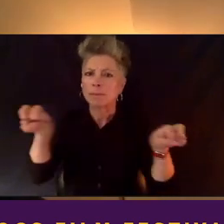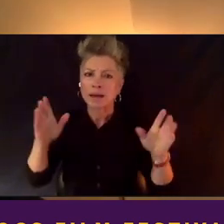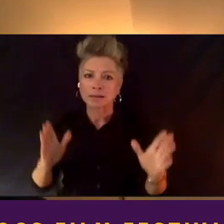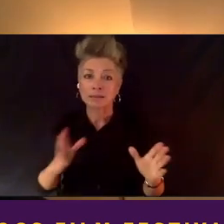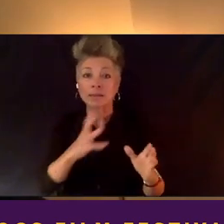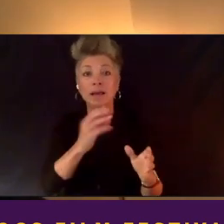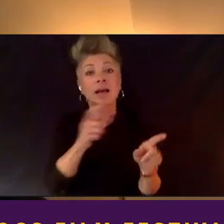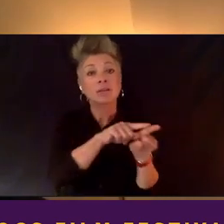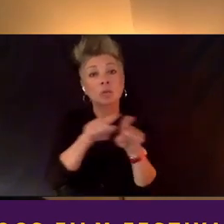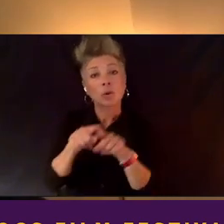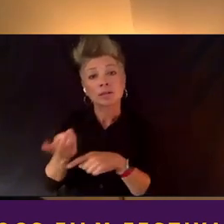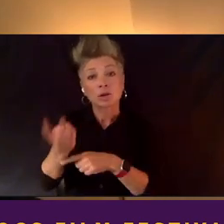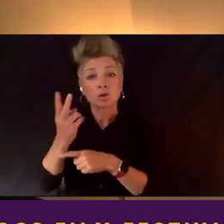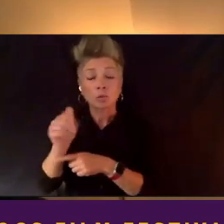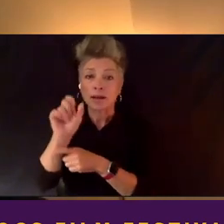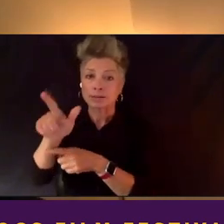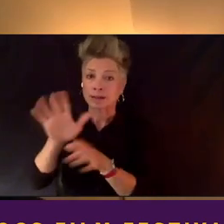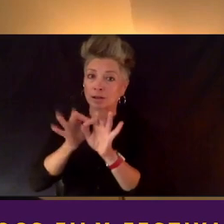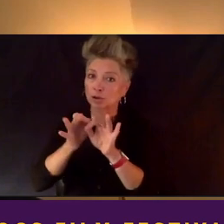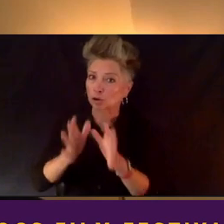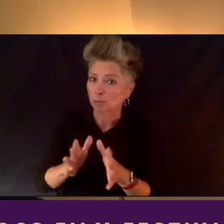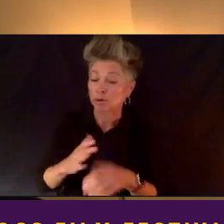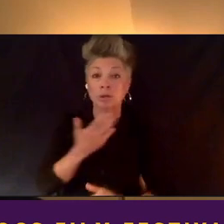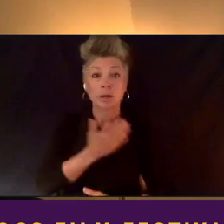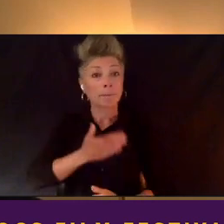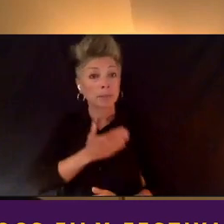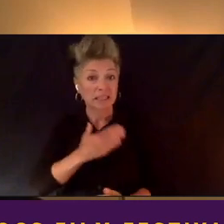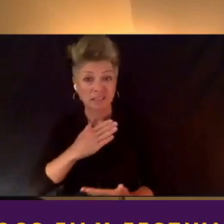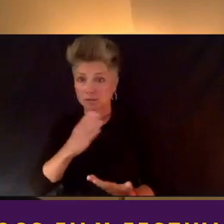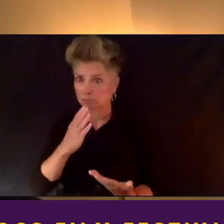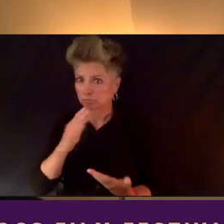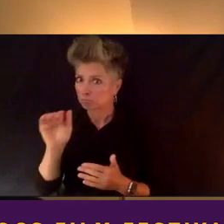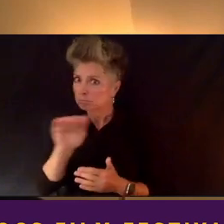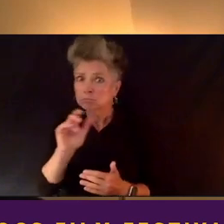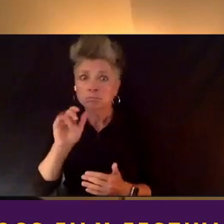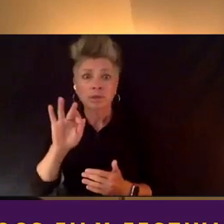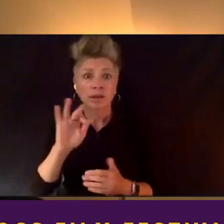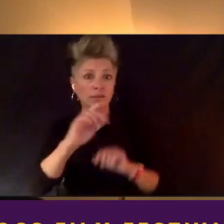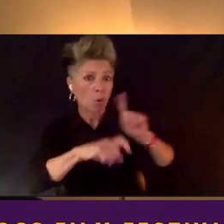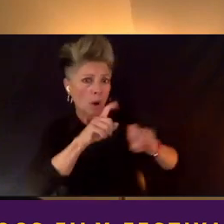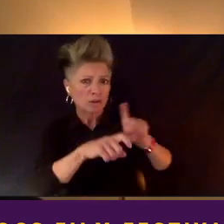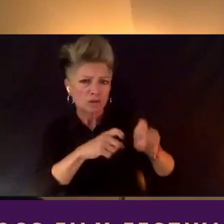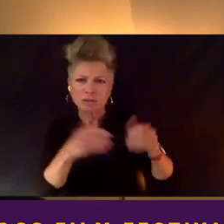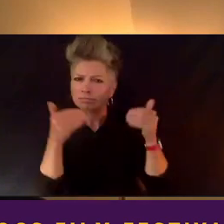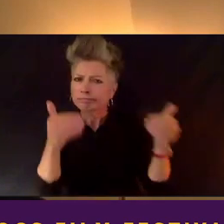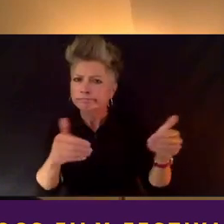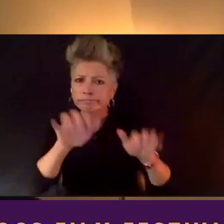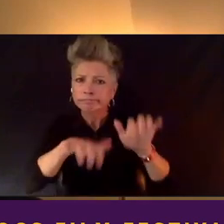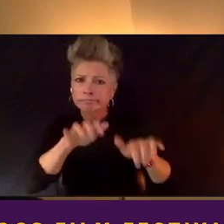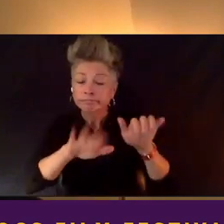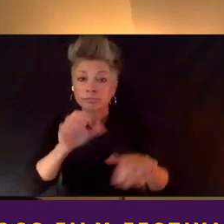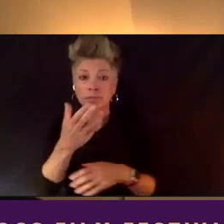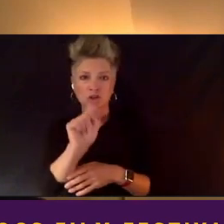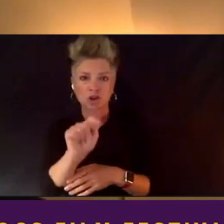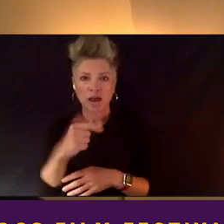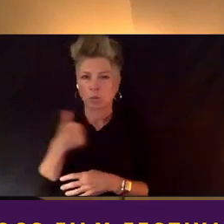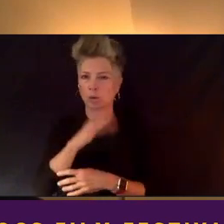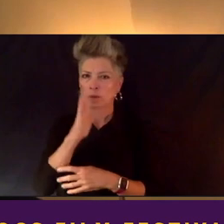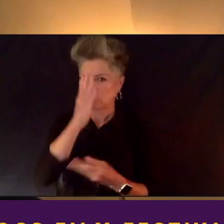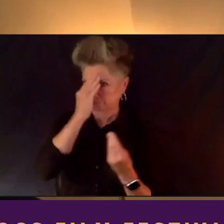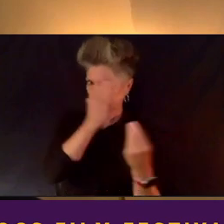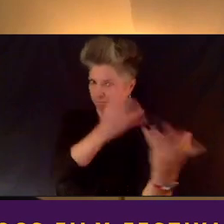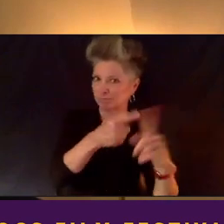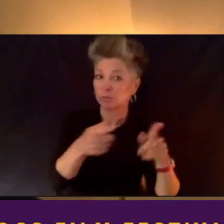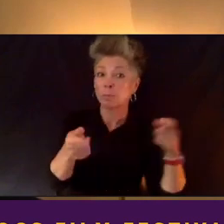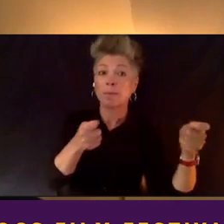two ASL interpreters. Please note that if you have questions, please include those in the chat, and we will feed those to the moderator